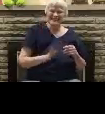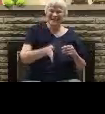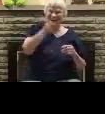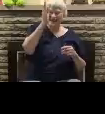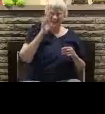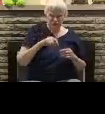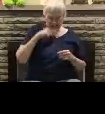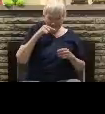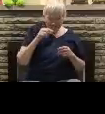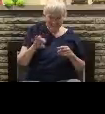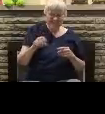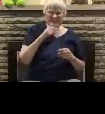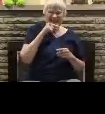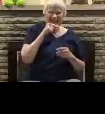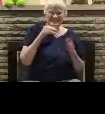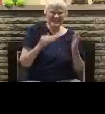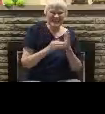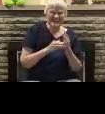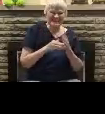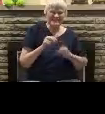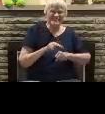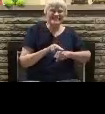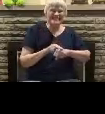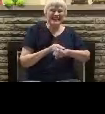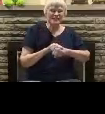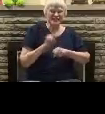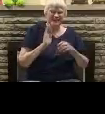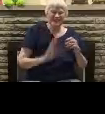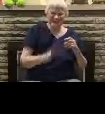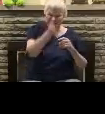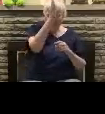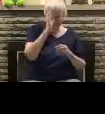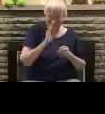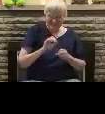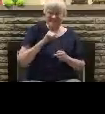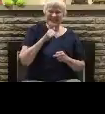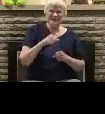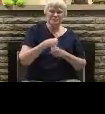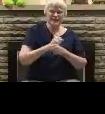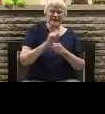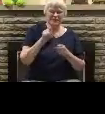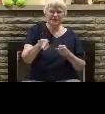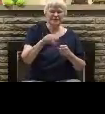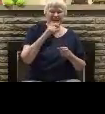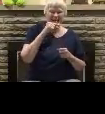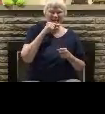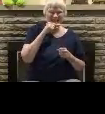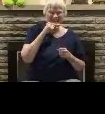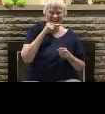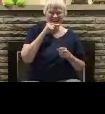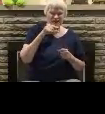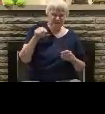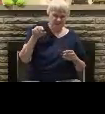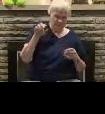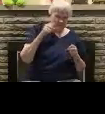against nature. It's not natural. He did not make you gay. Most of the time, you'll find out that the gays were